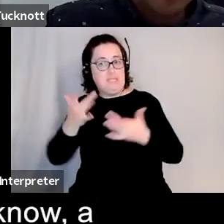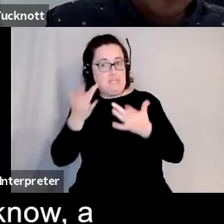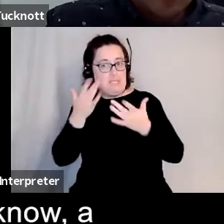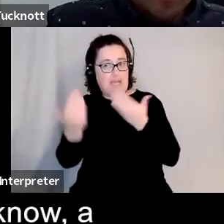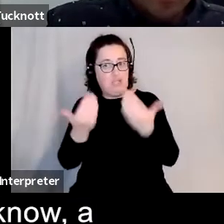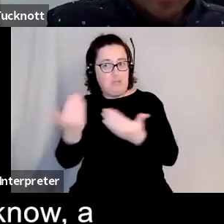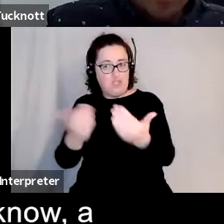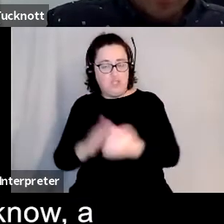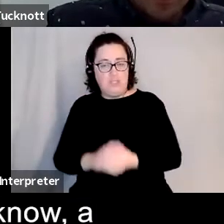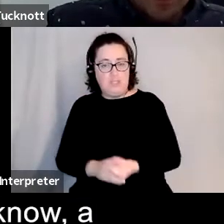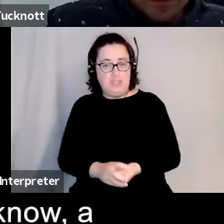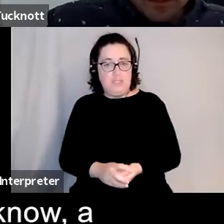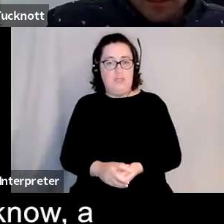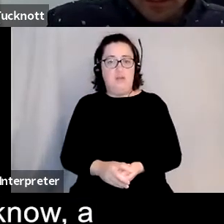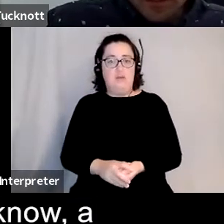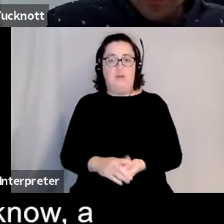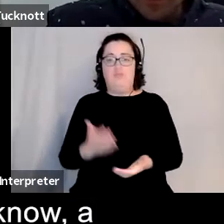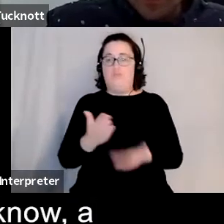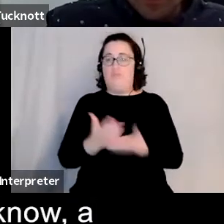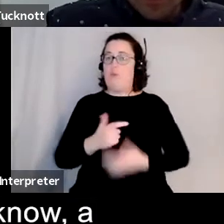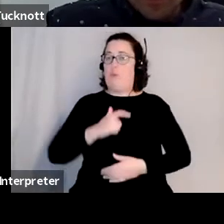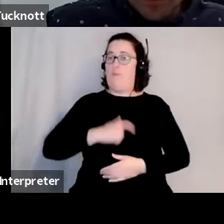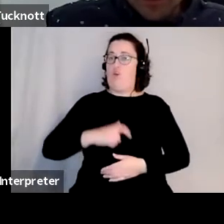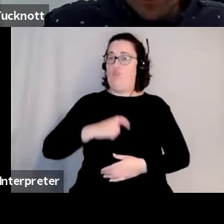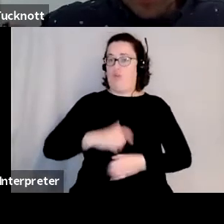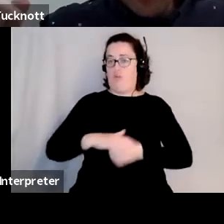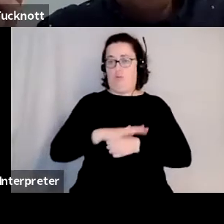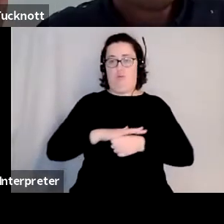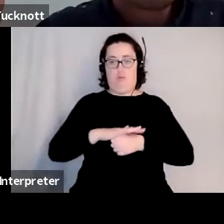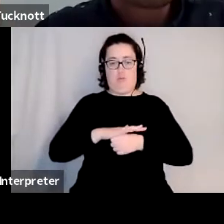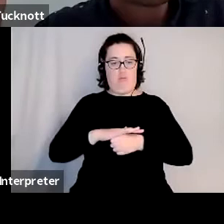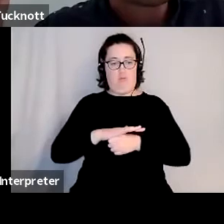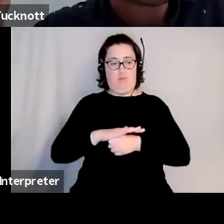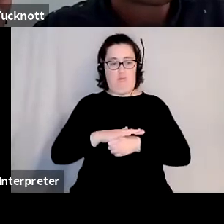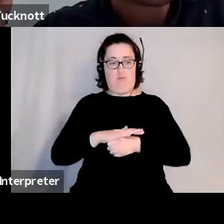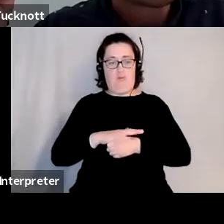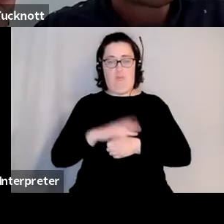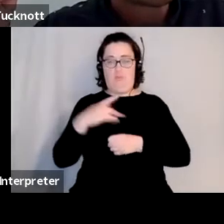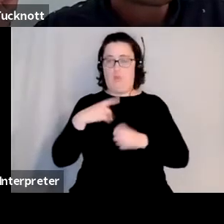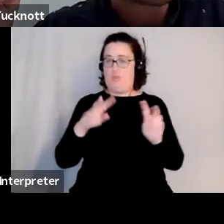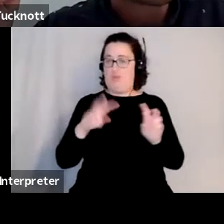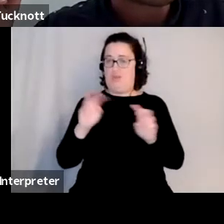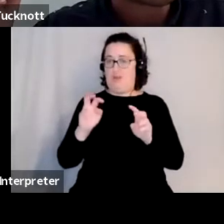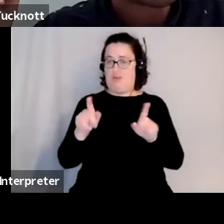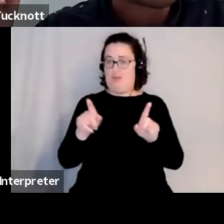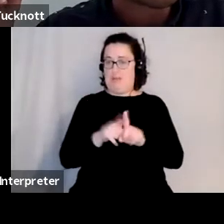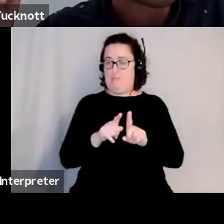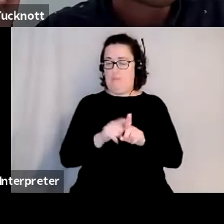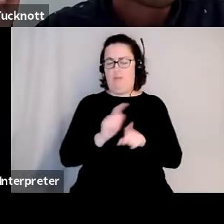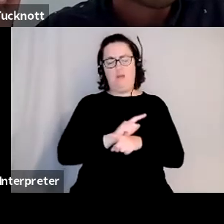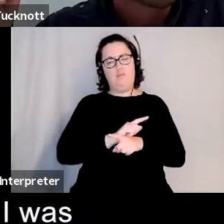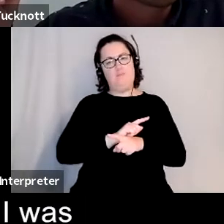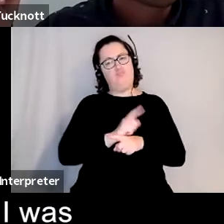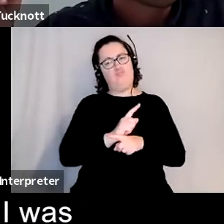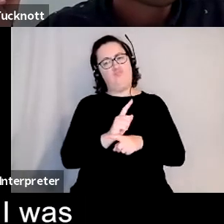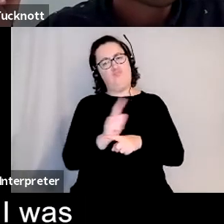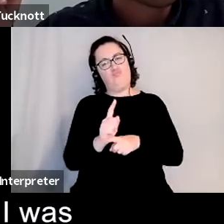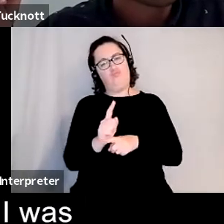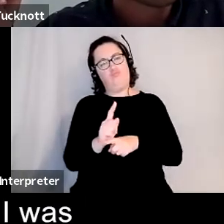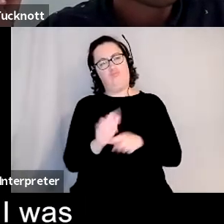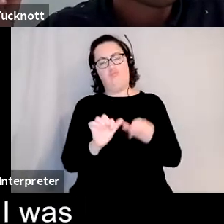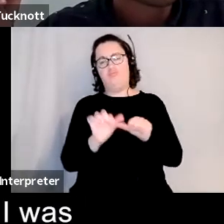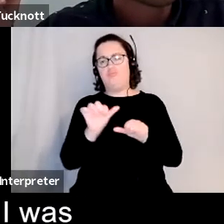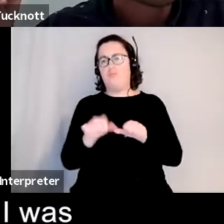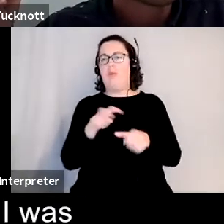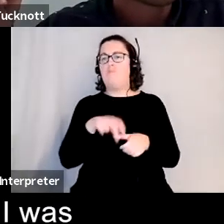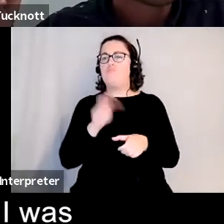uh about you know a personal kind of situation and then um a few years later just after the